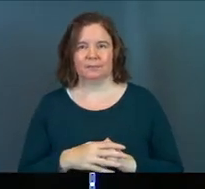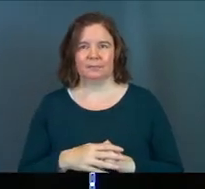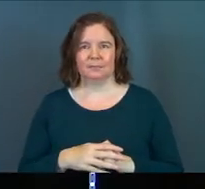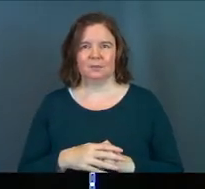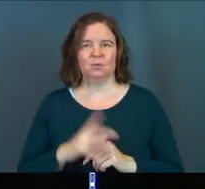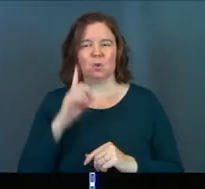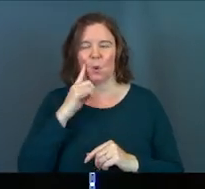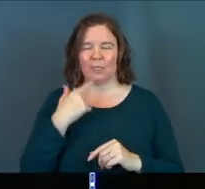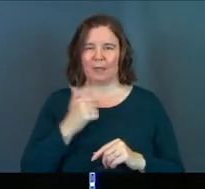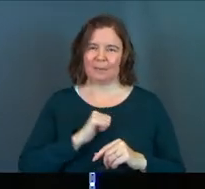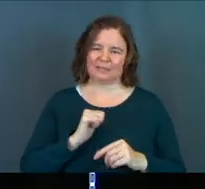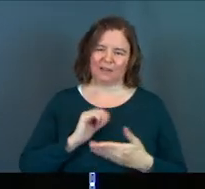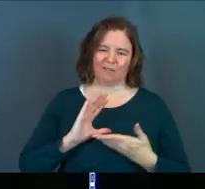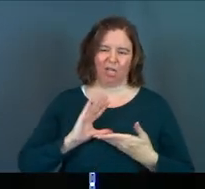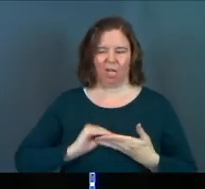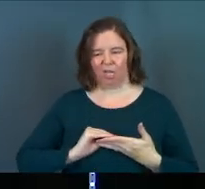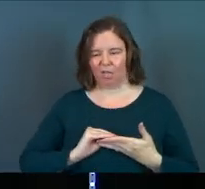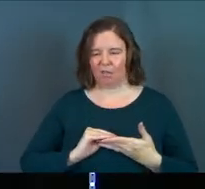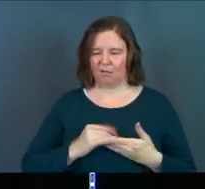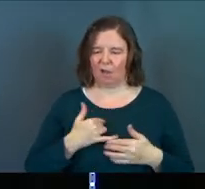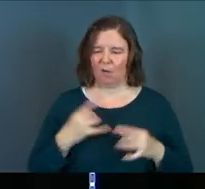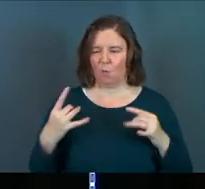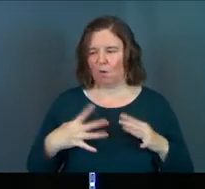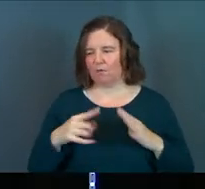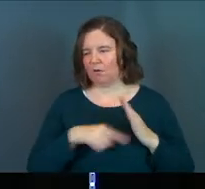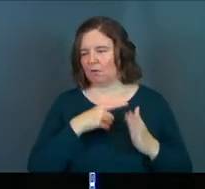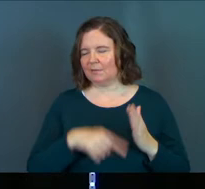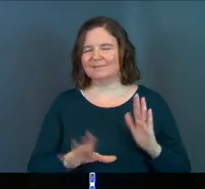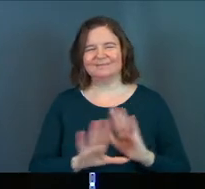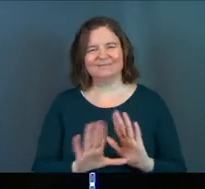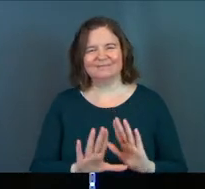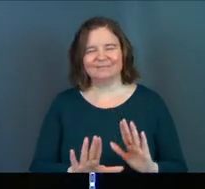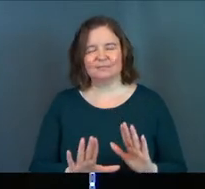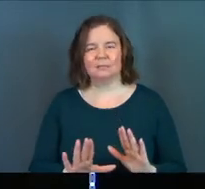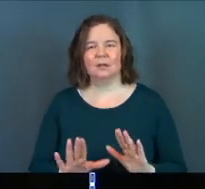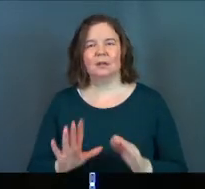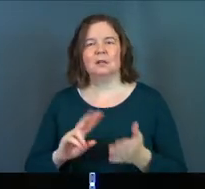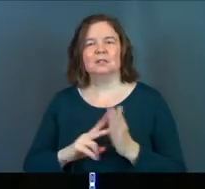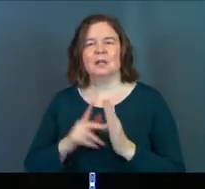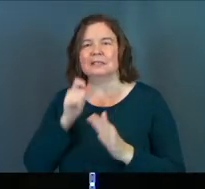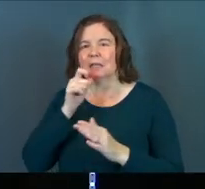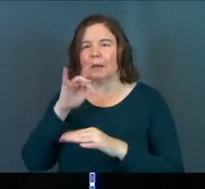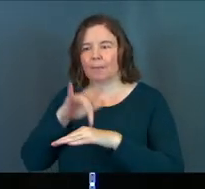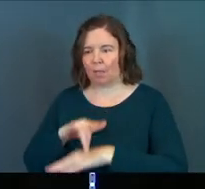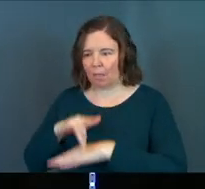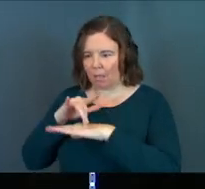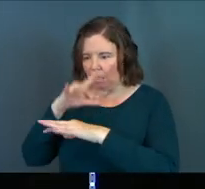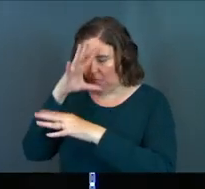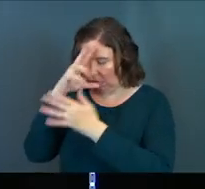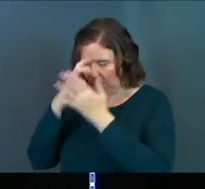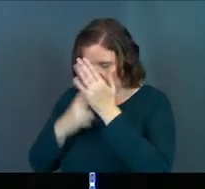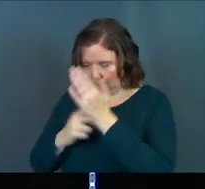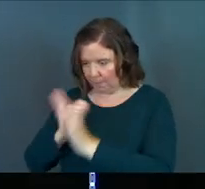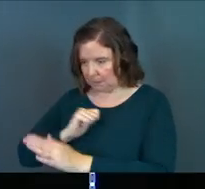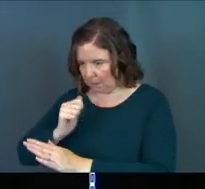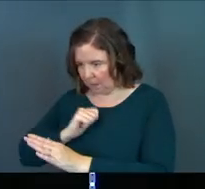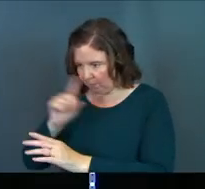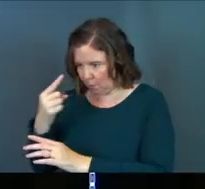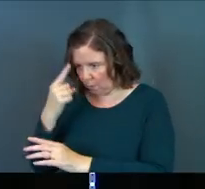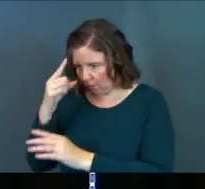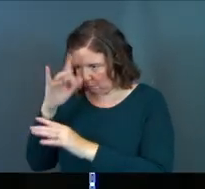That's not it. He's saying, it's just thinking of yourself less. It's not being consumed by yourself